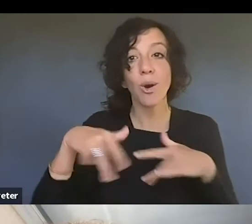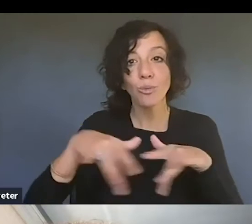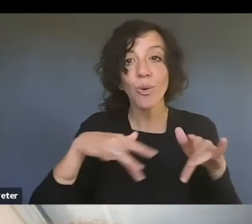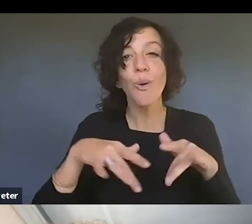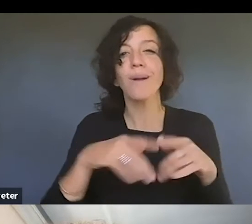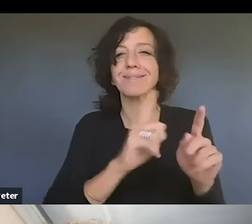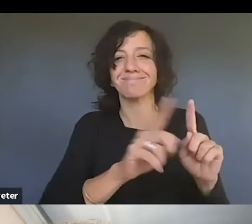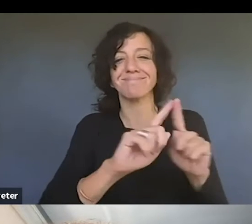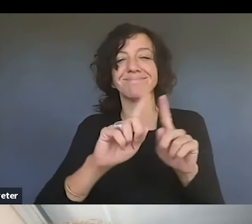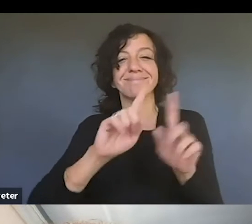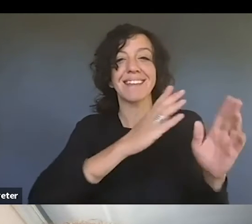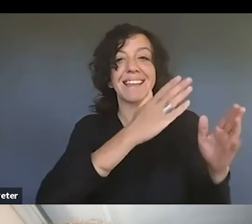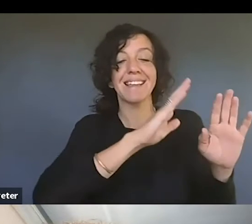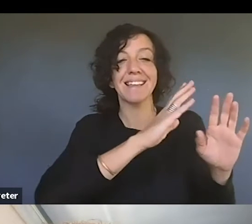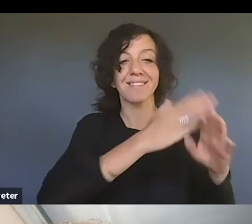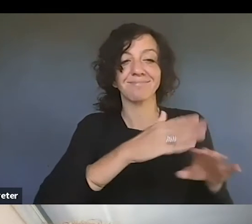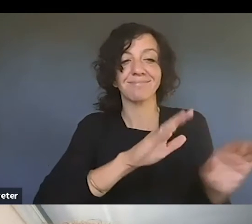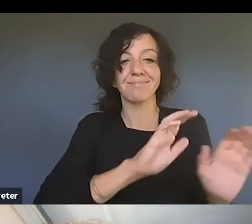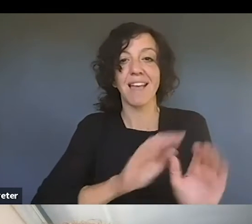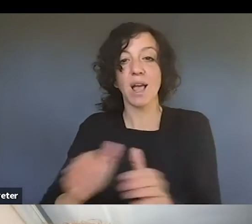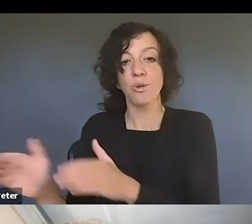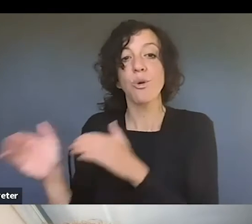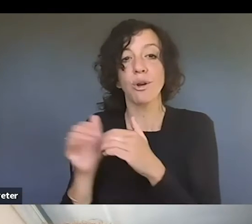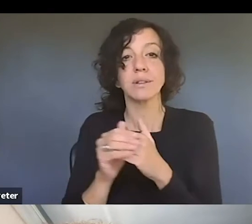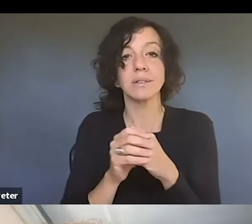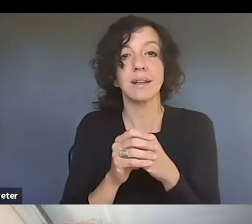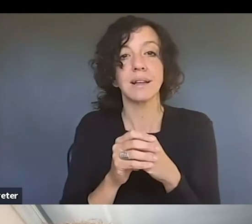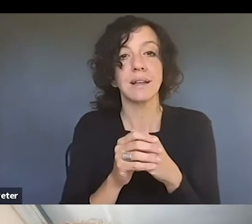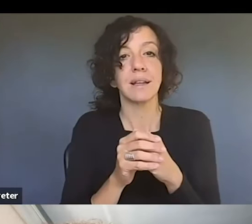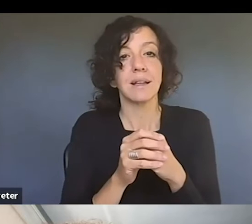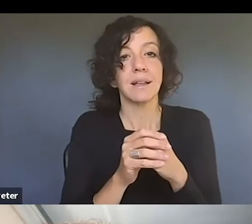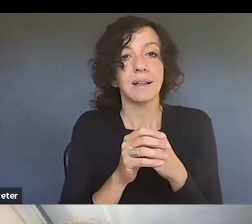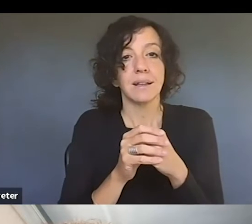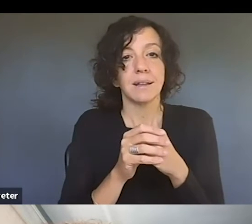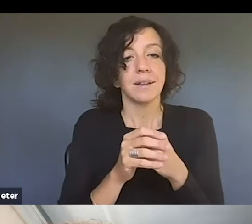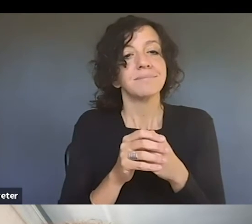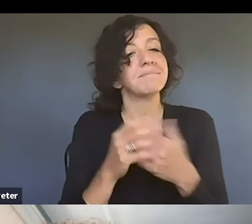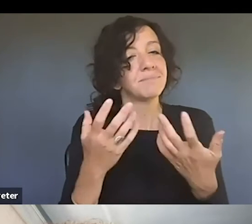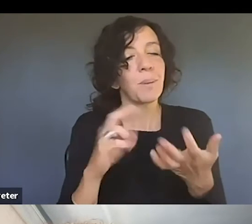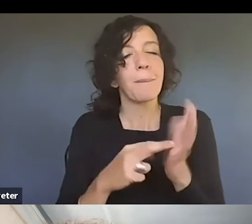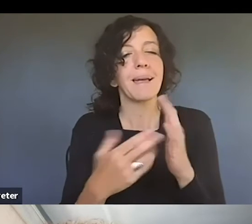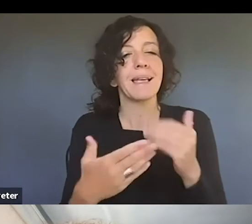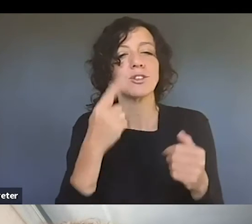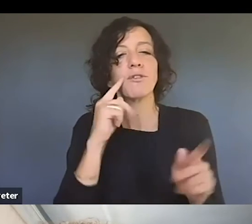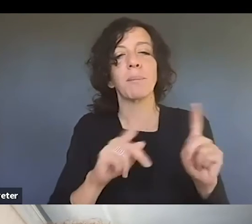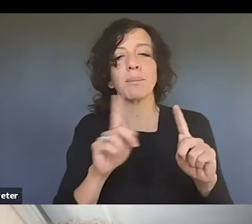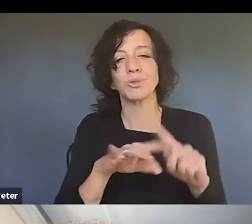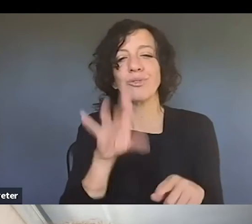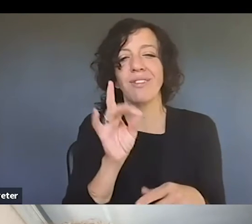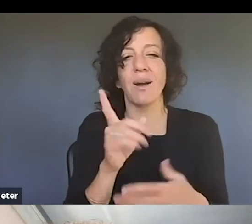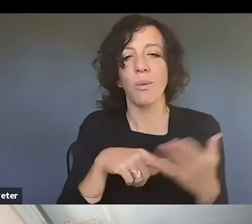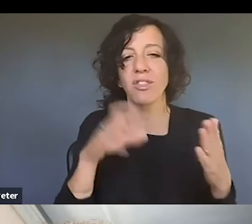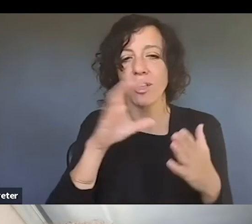sort of breaking down and broken down into, um, digestible chunks, if you will. Um, if you're more of a